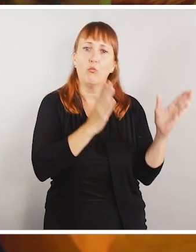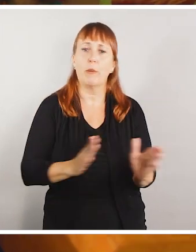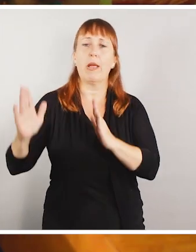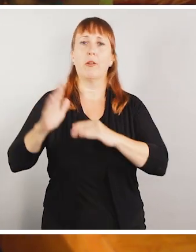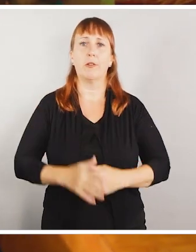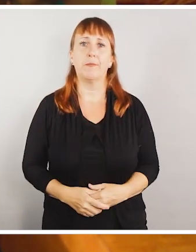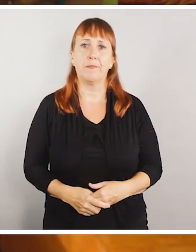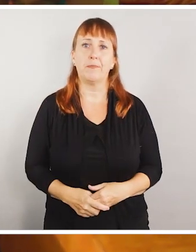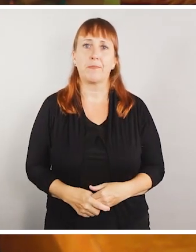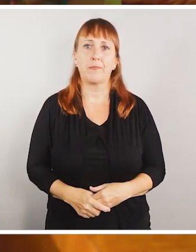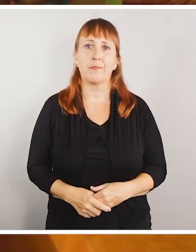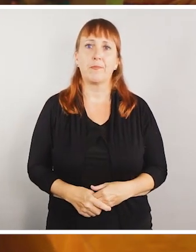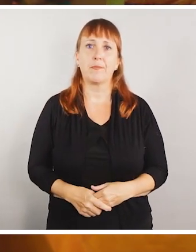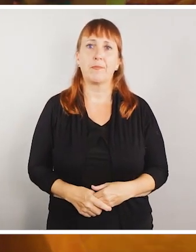Visit Poison Take Wait You